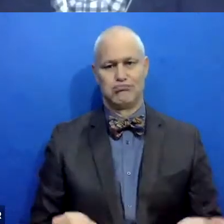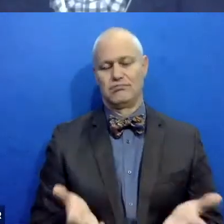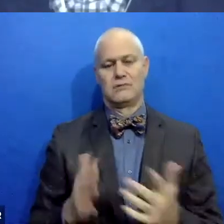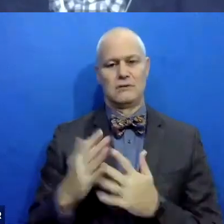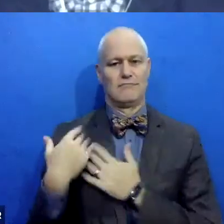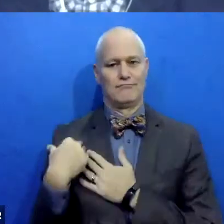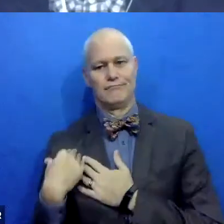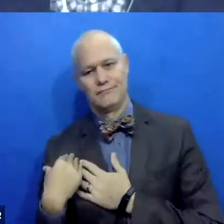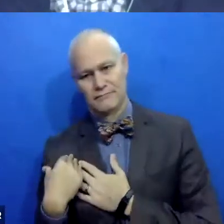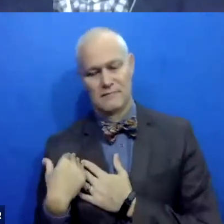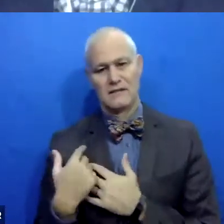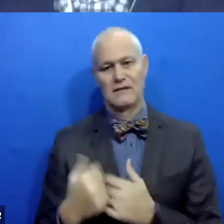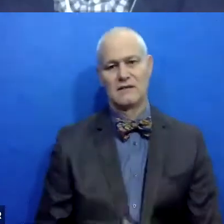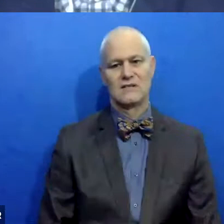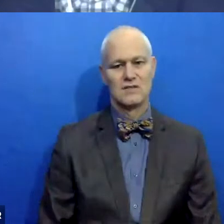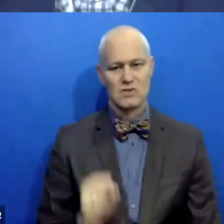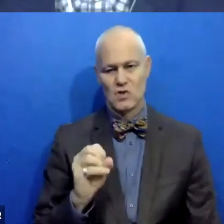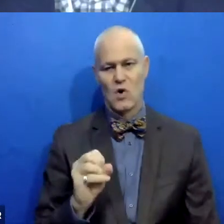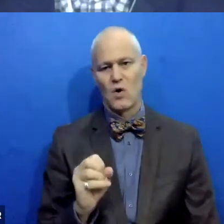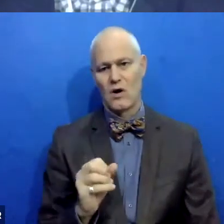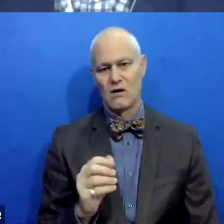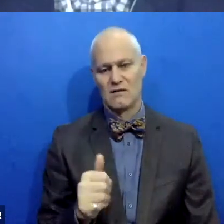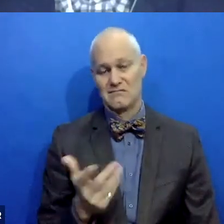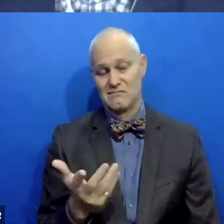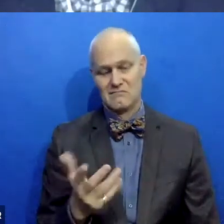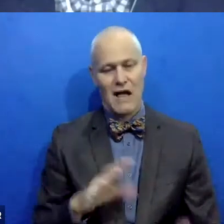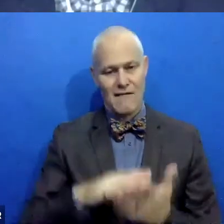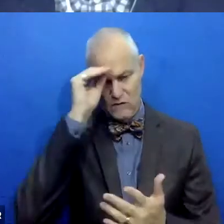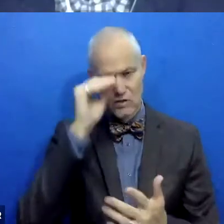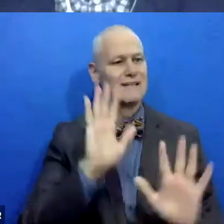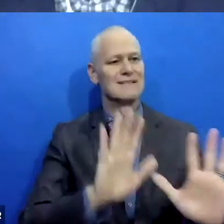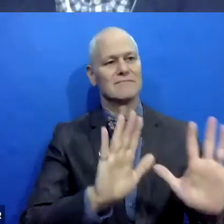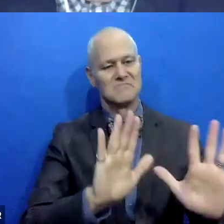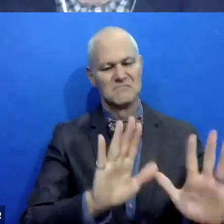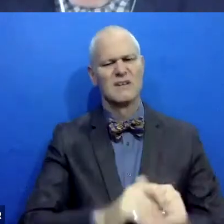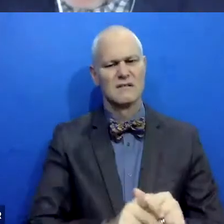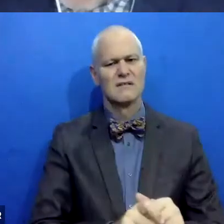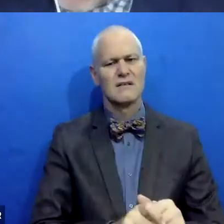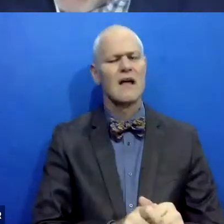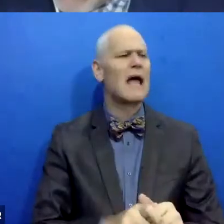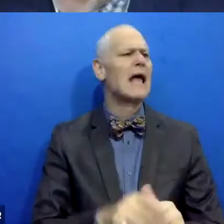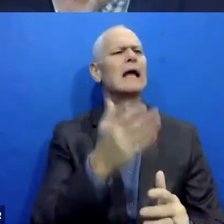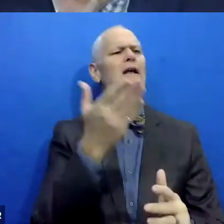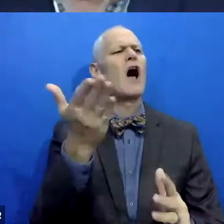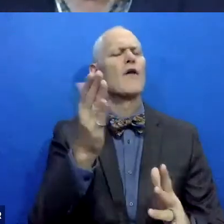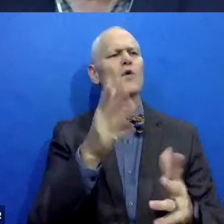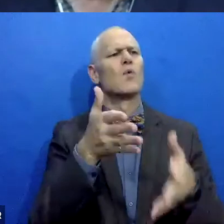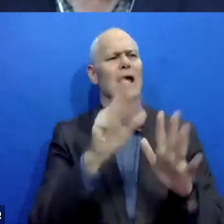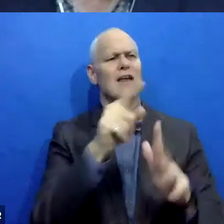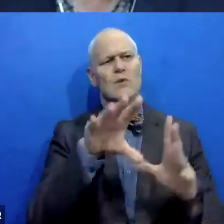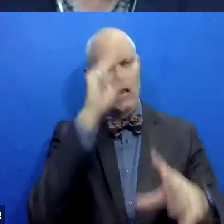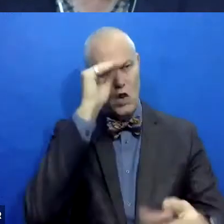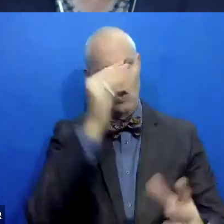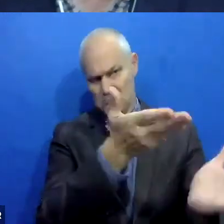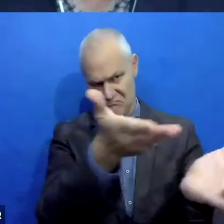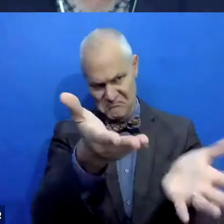at such a trying time. So I've, you know, learned to walk away from those or say, like, here are some other outlets for you. You